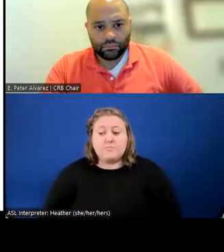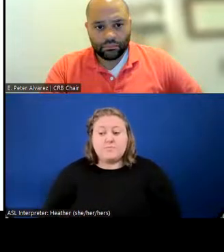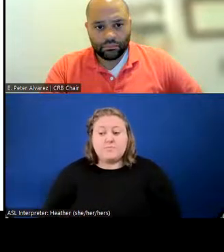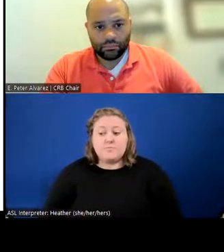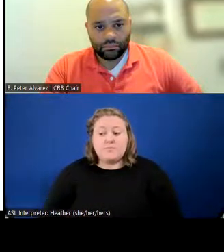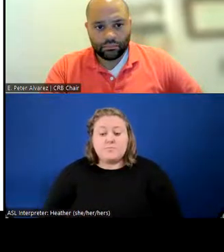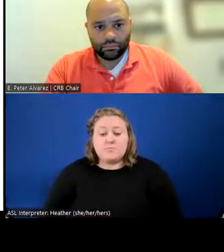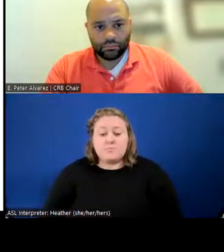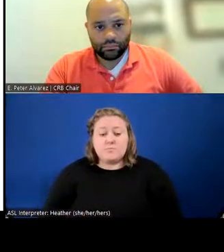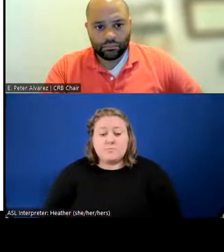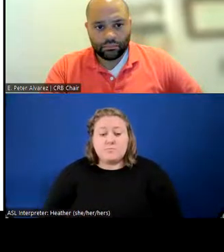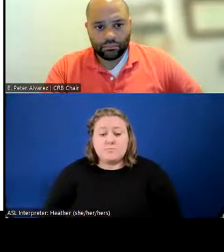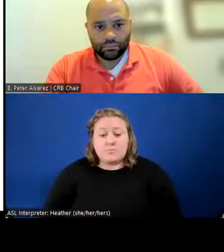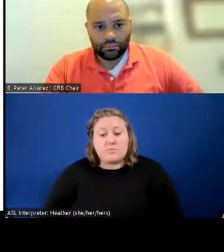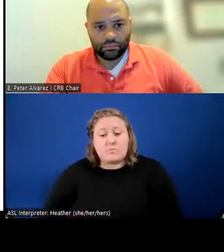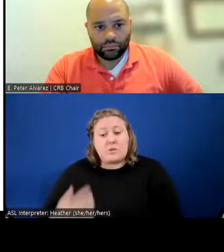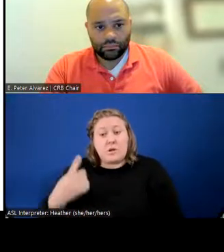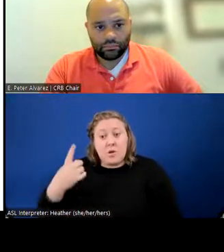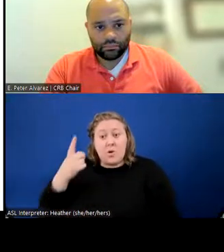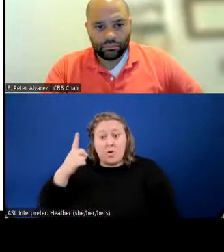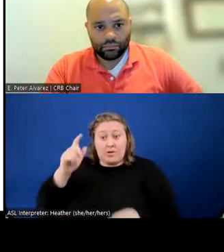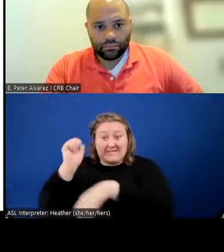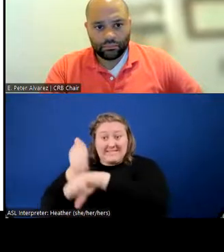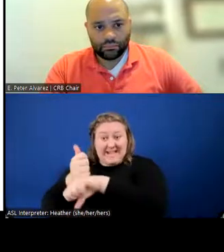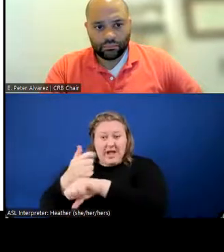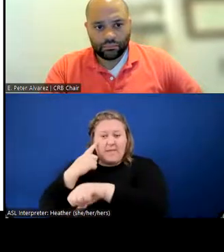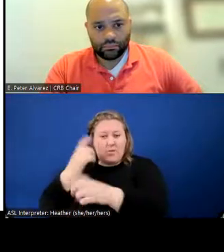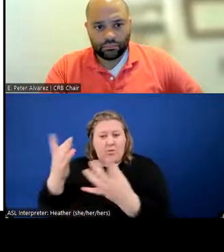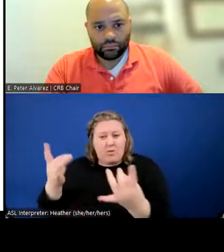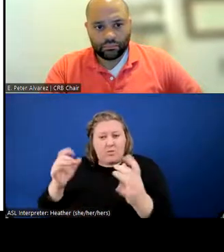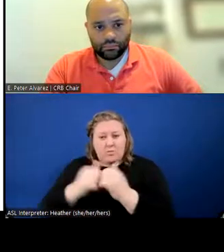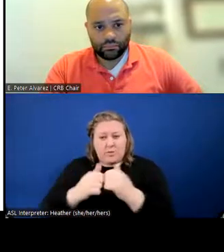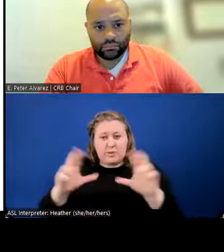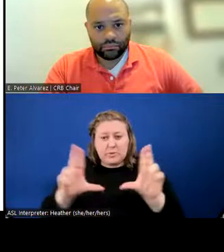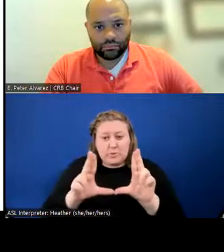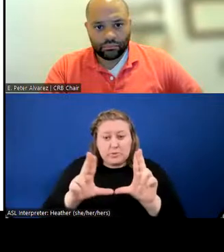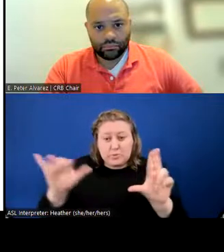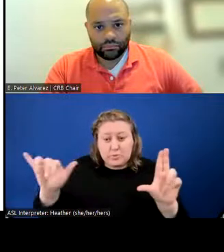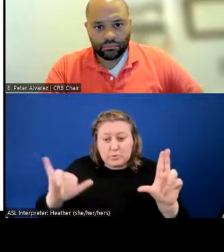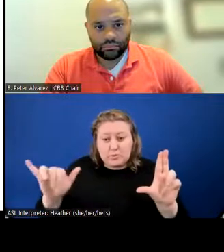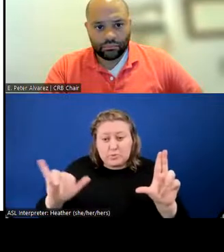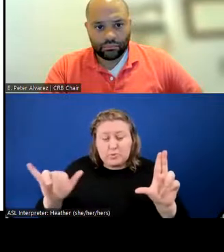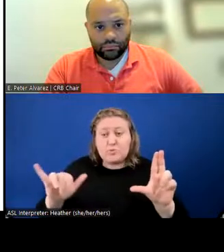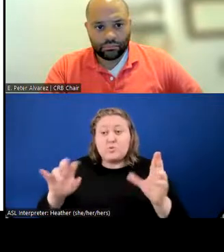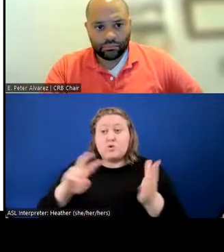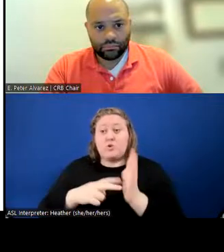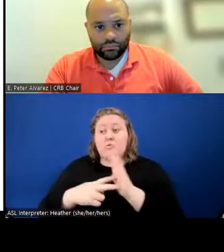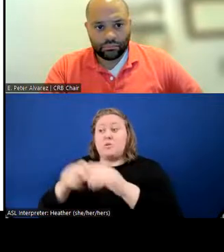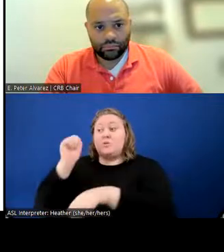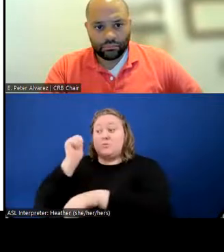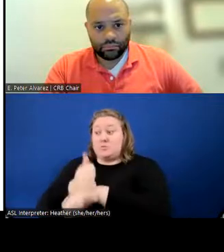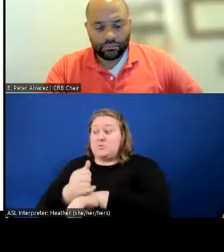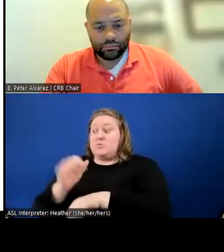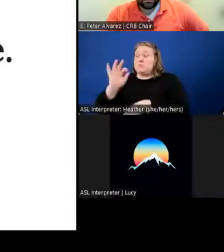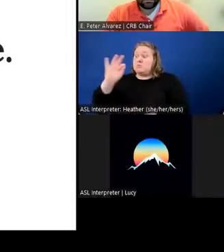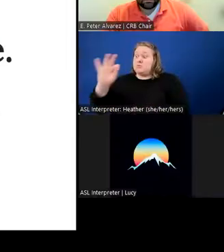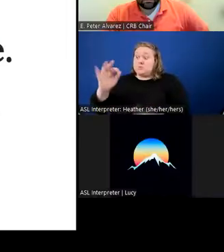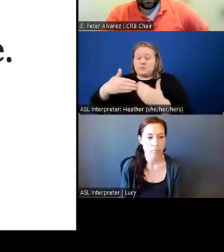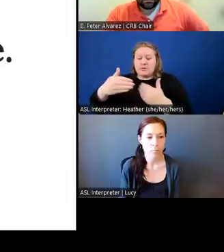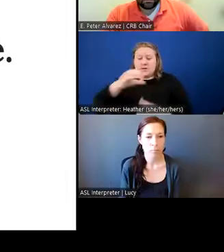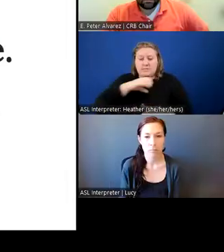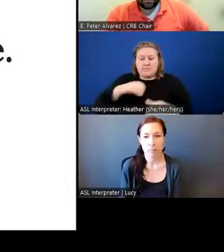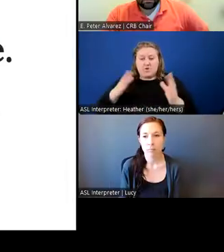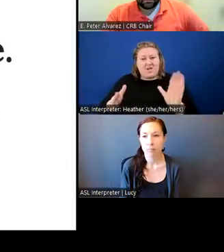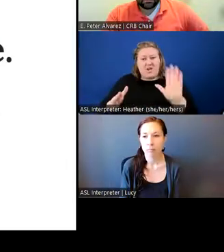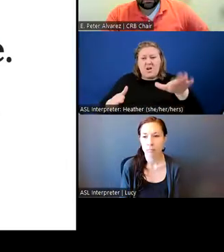also going to have some ramifications with unions. So I don't think it's going to be one of those things once it's in play that the next commissioner can come and be like, okay, I don't